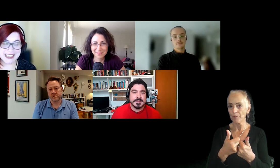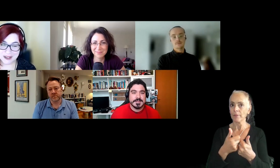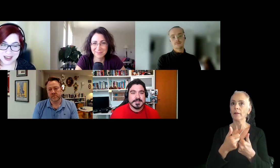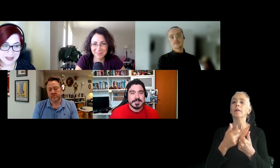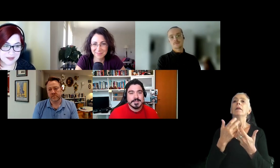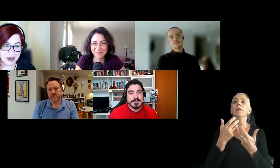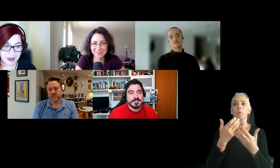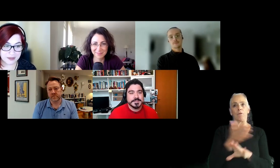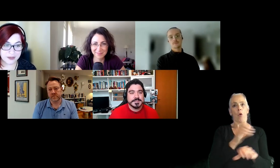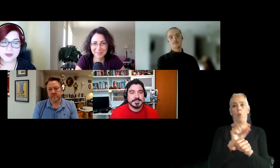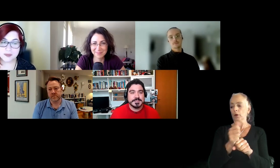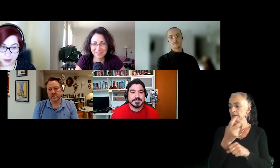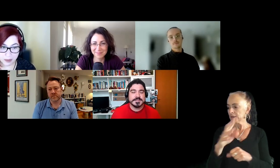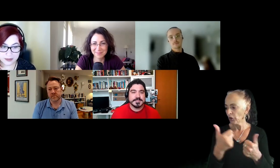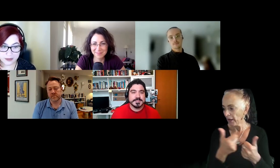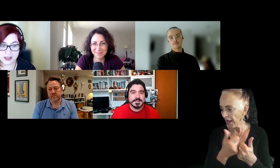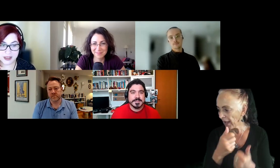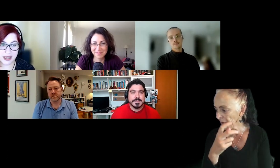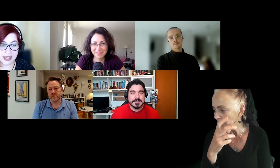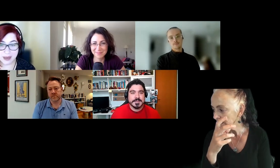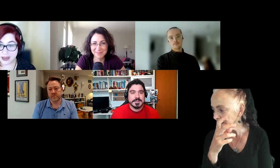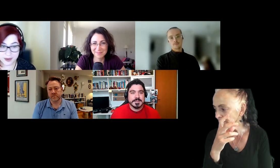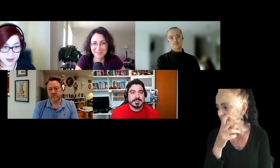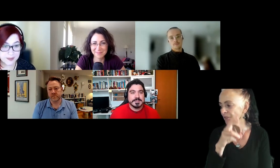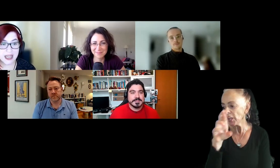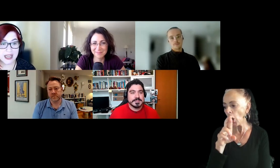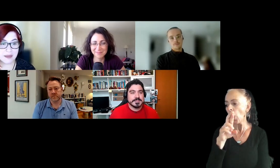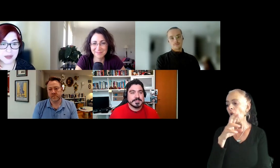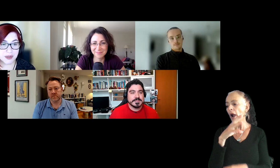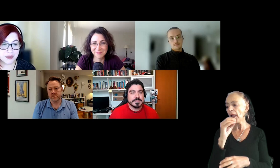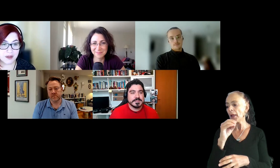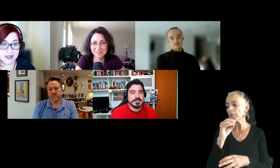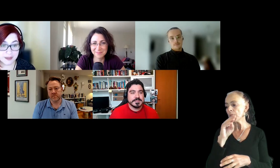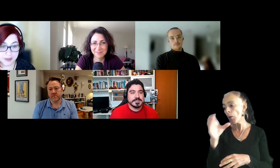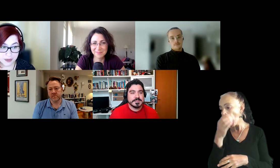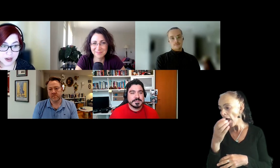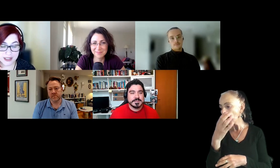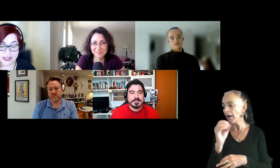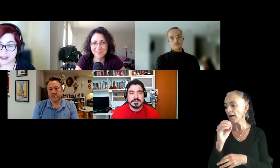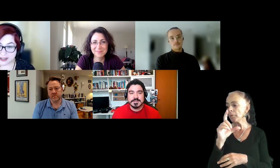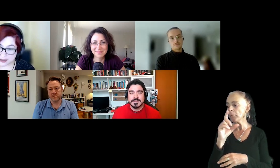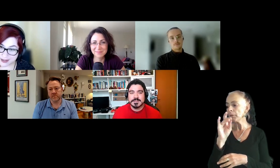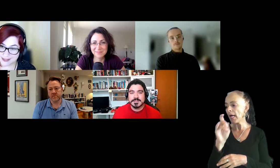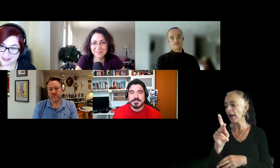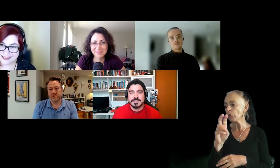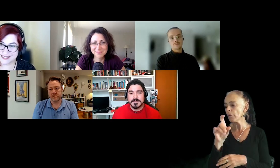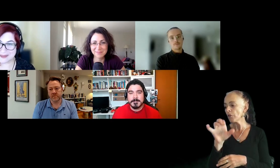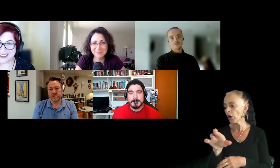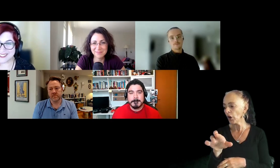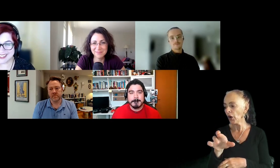he worked in several games and VR platforms, mobile platforms, and Black River game studio of Samsung RDE Institute.